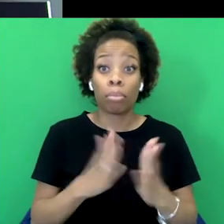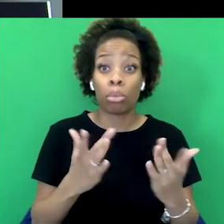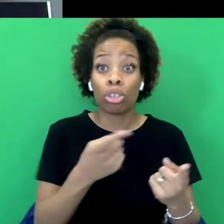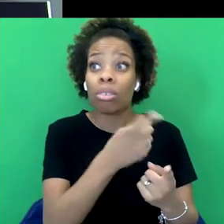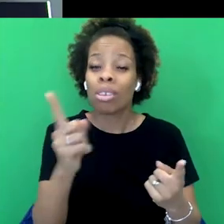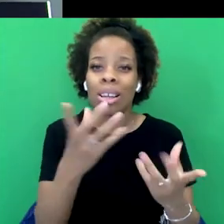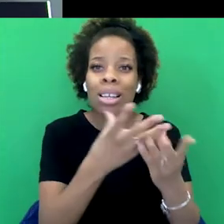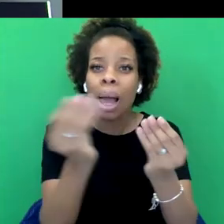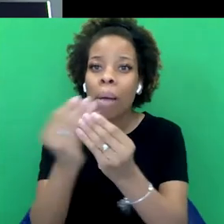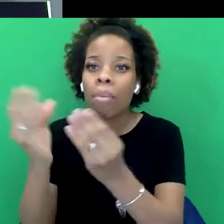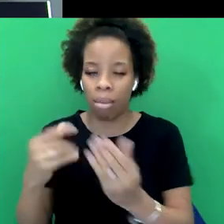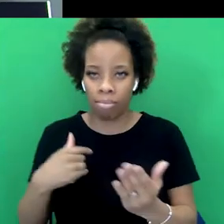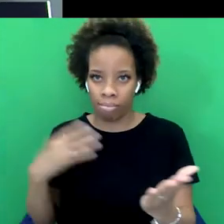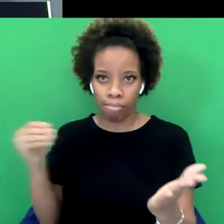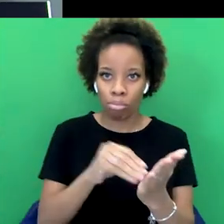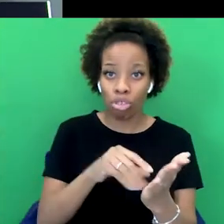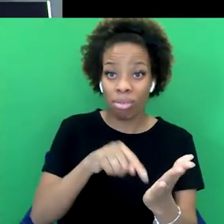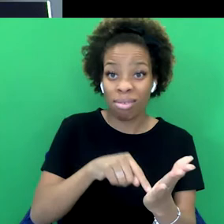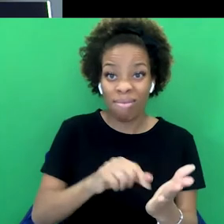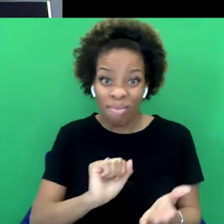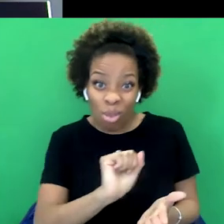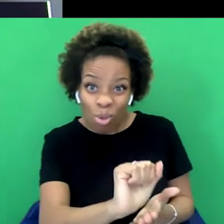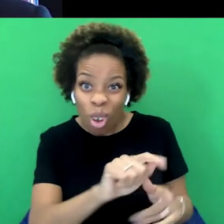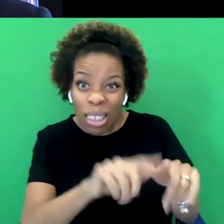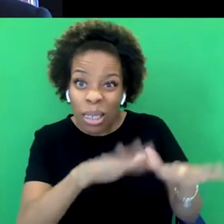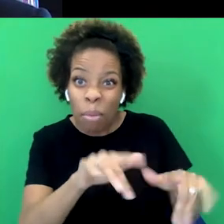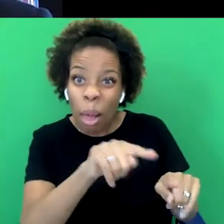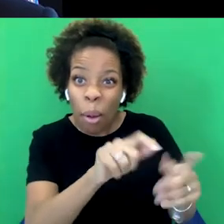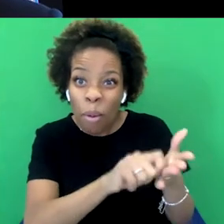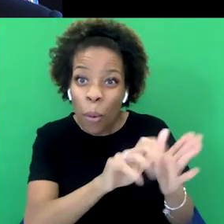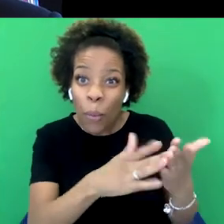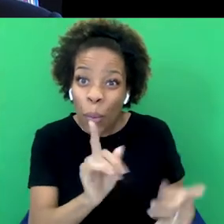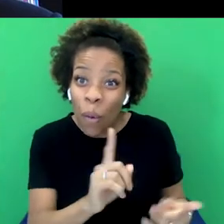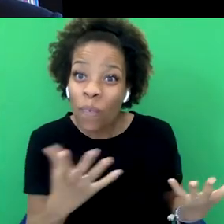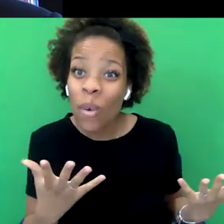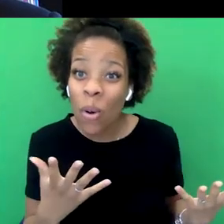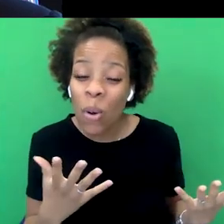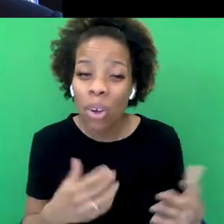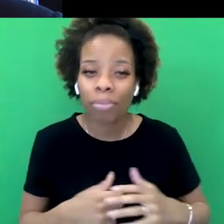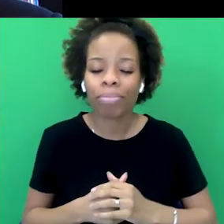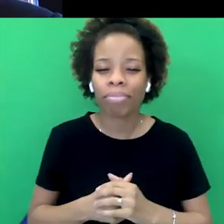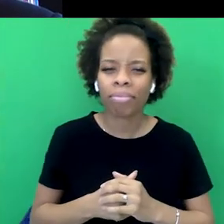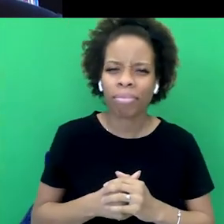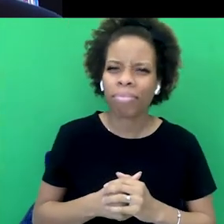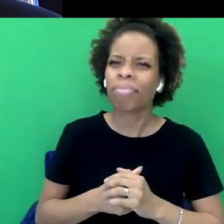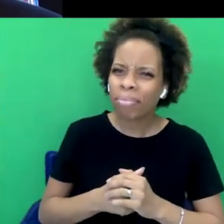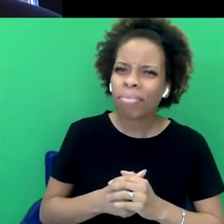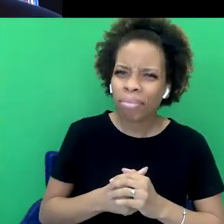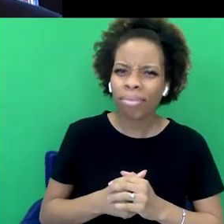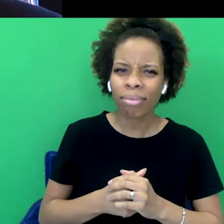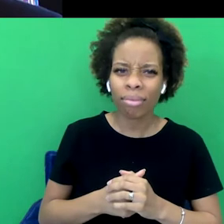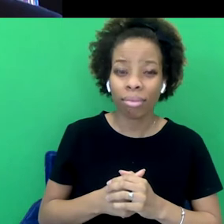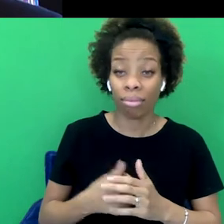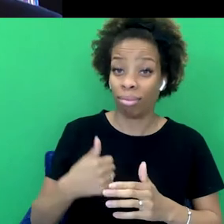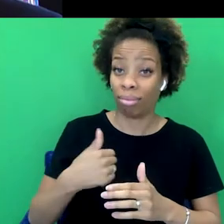a lot of people write books, right? It's probably why you wrote your last book. Yeah, and I think, like, the point about education as someone who grew